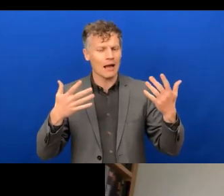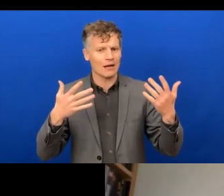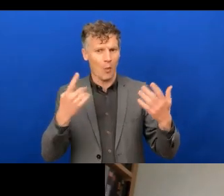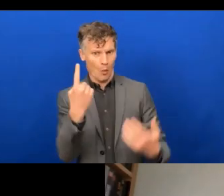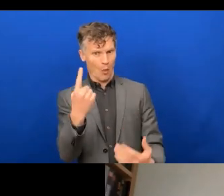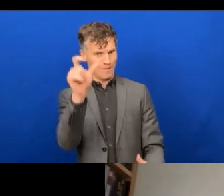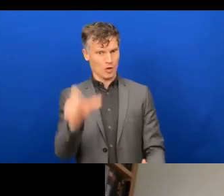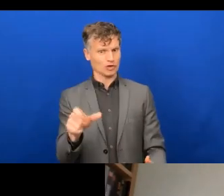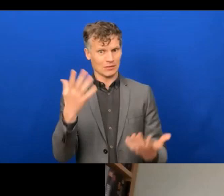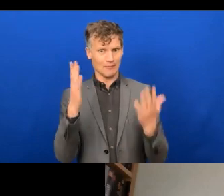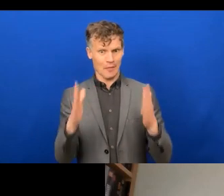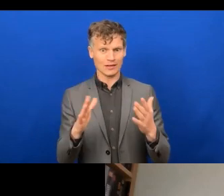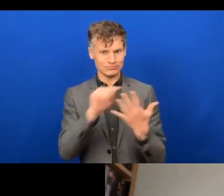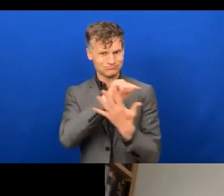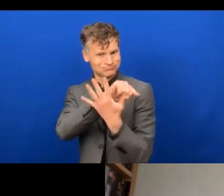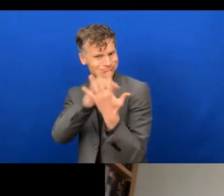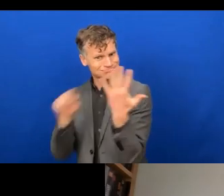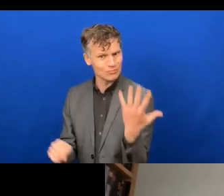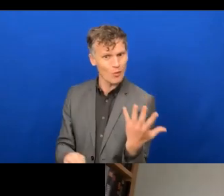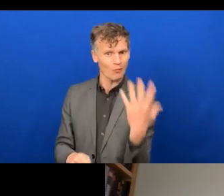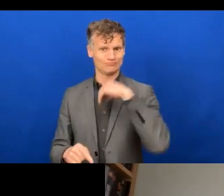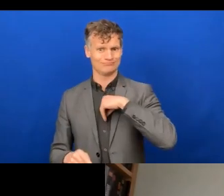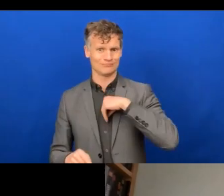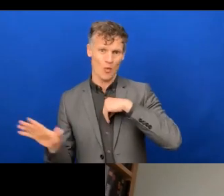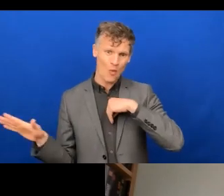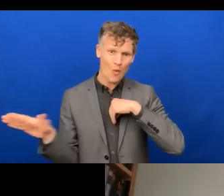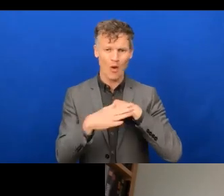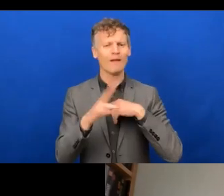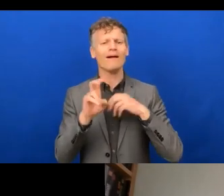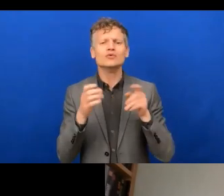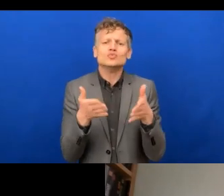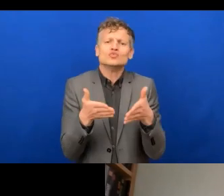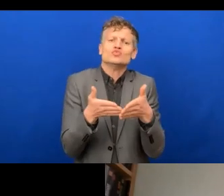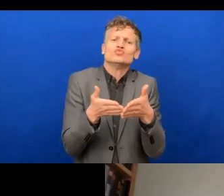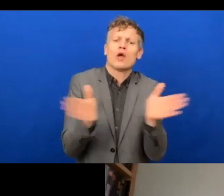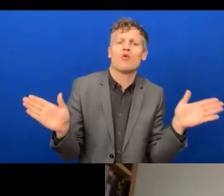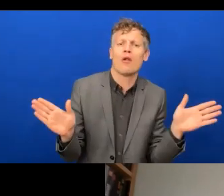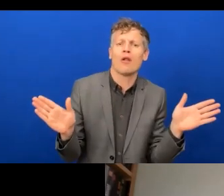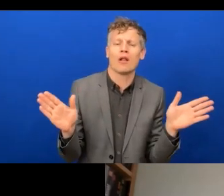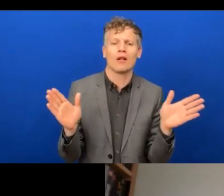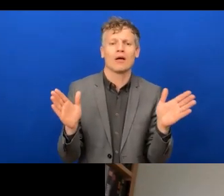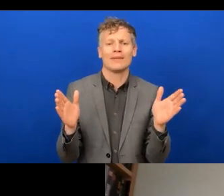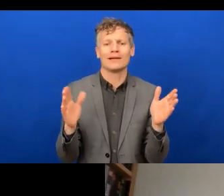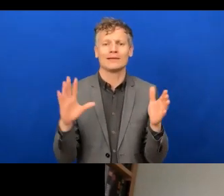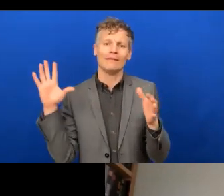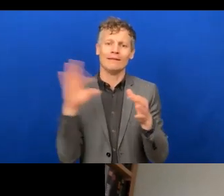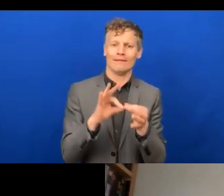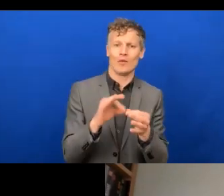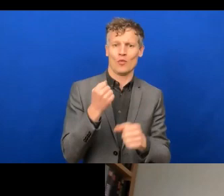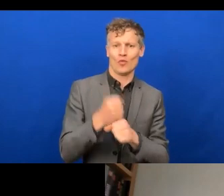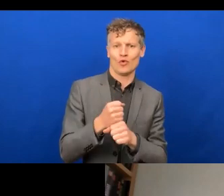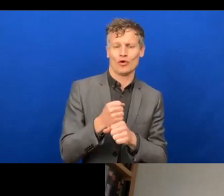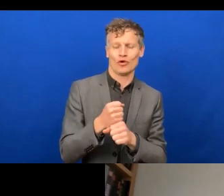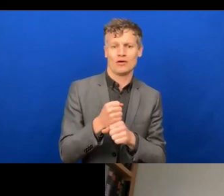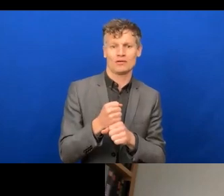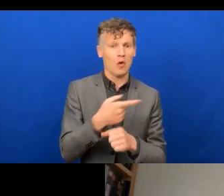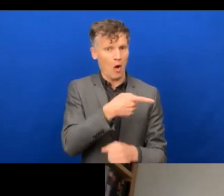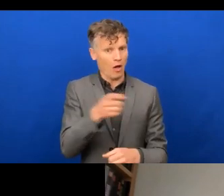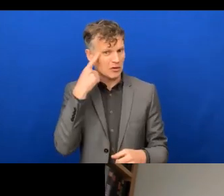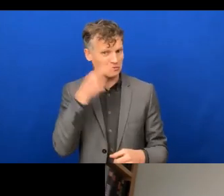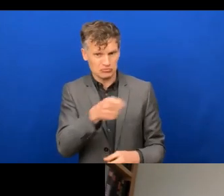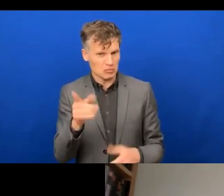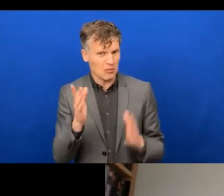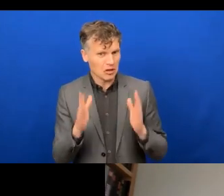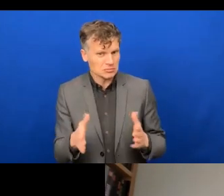do all of these generalist administrative things or, or other parts of the sort of company life that would have been